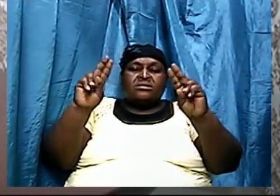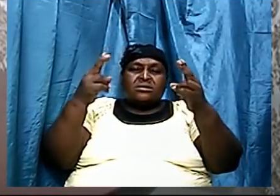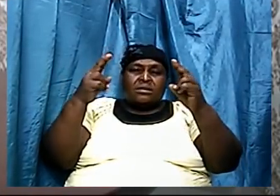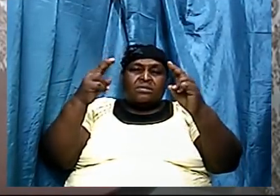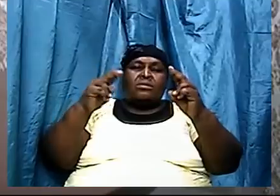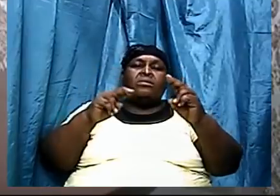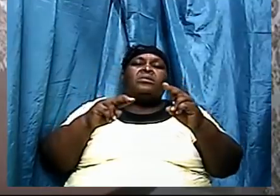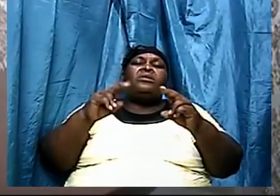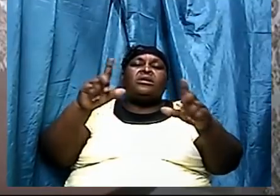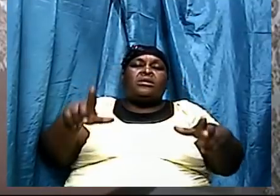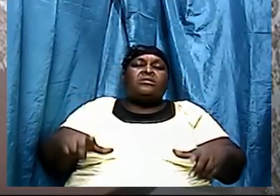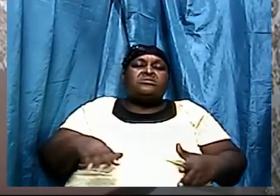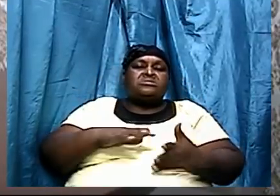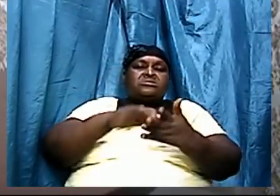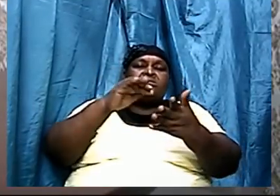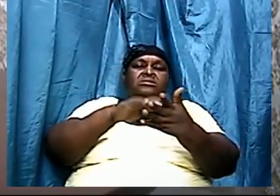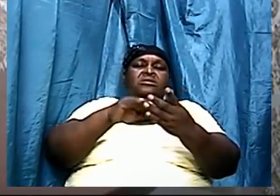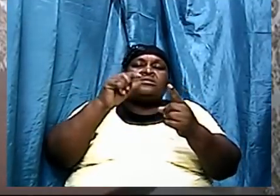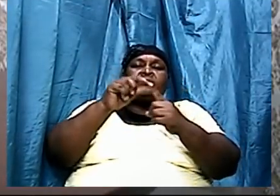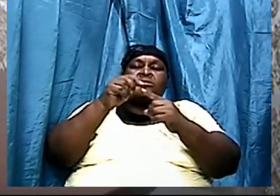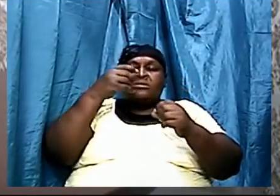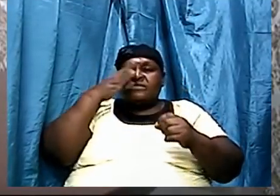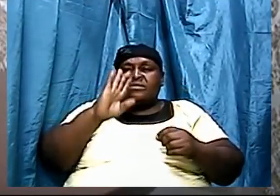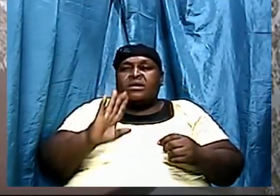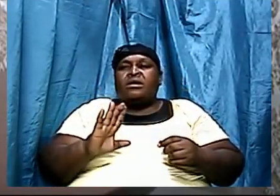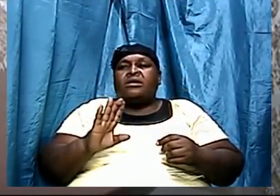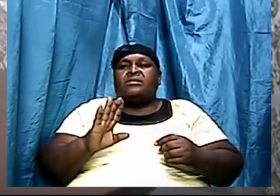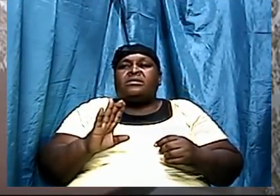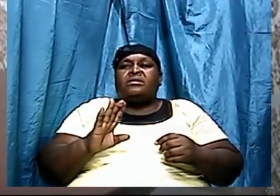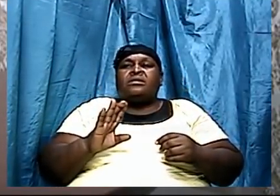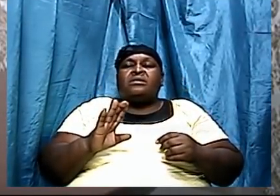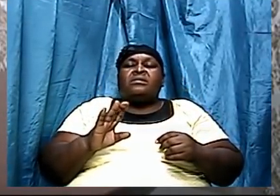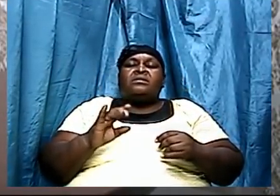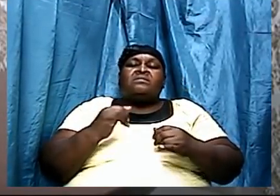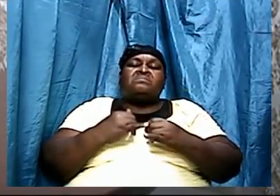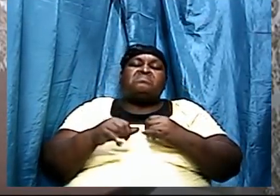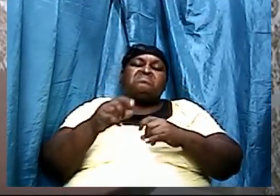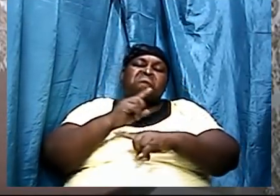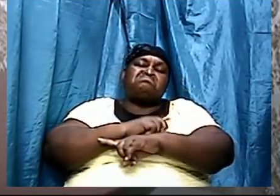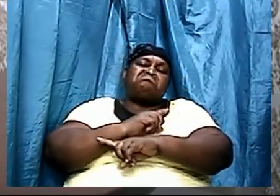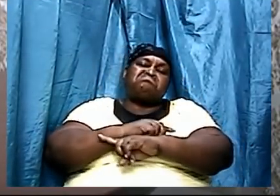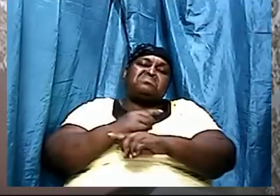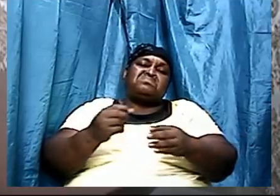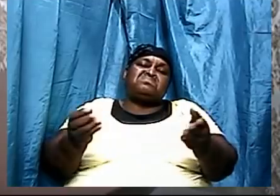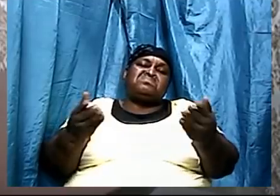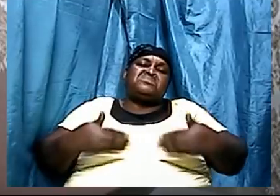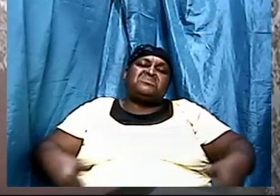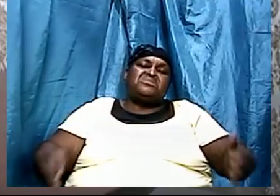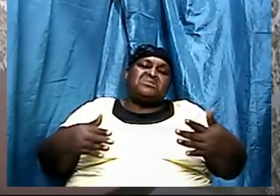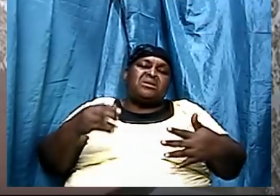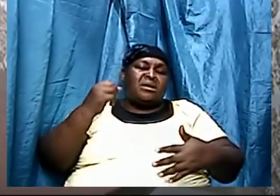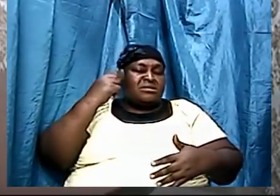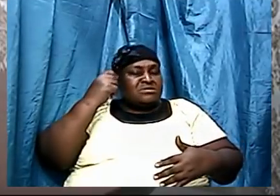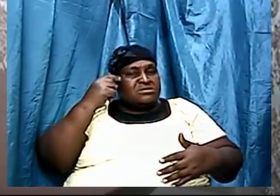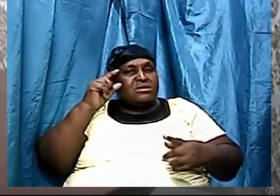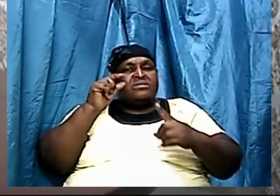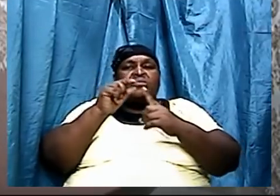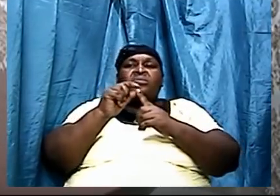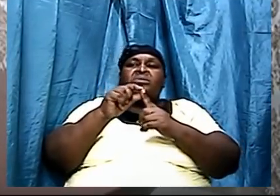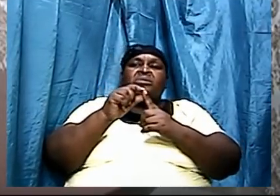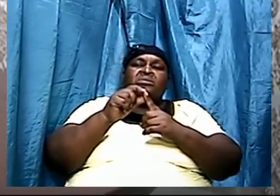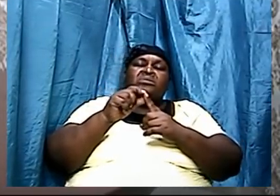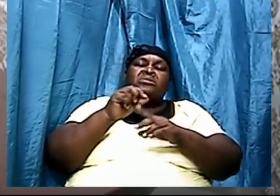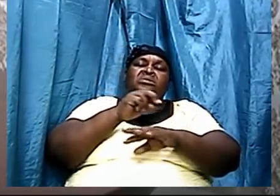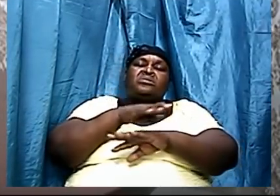like I did a few weeks ago, I mean the last time I was here, I did the topic, you can understand the word. And tonight, we're taking another